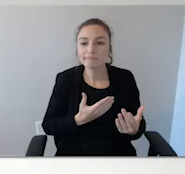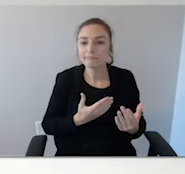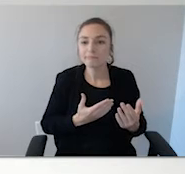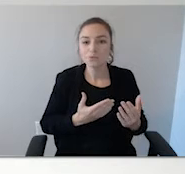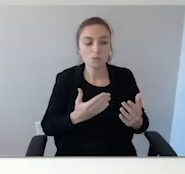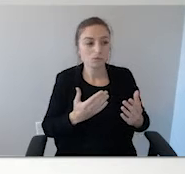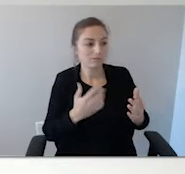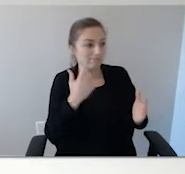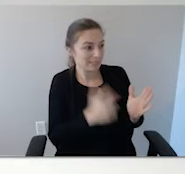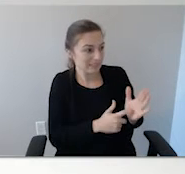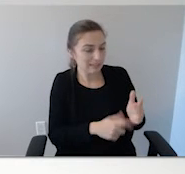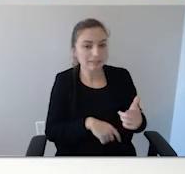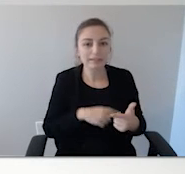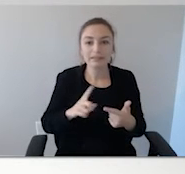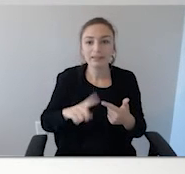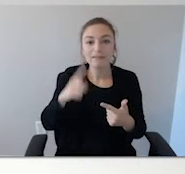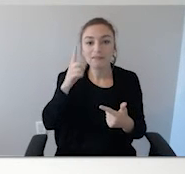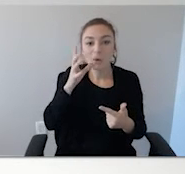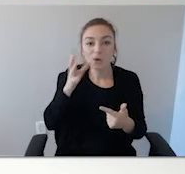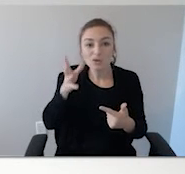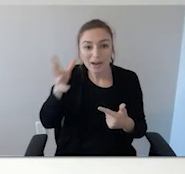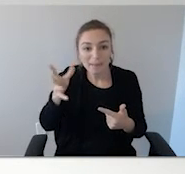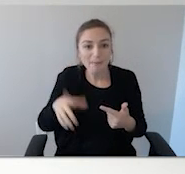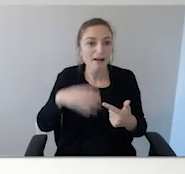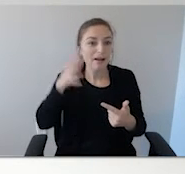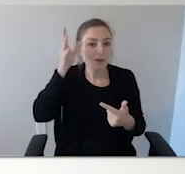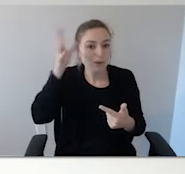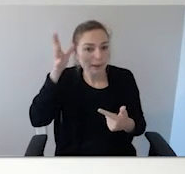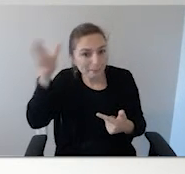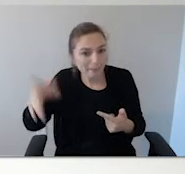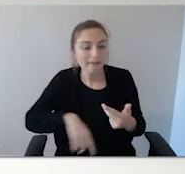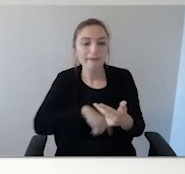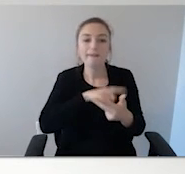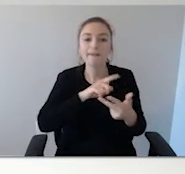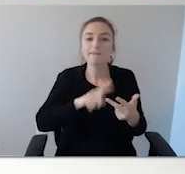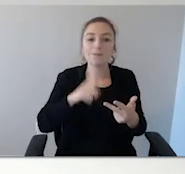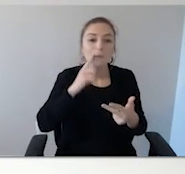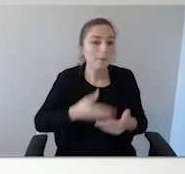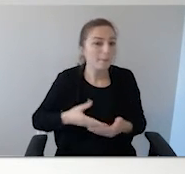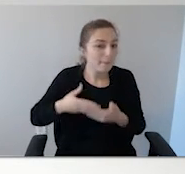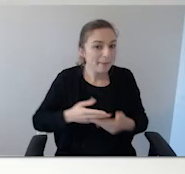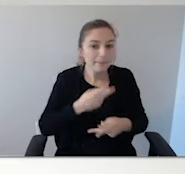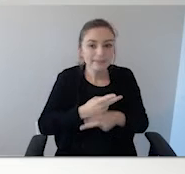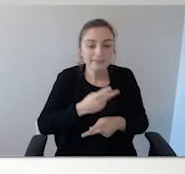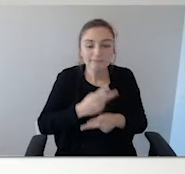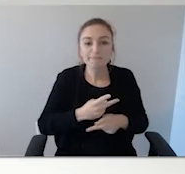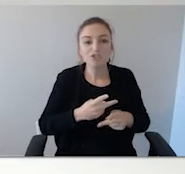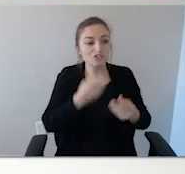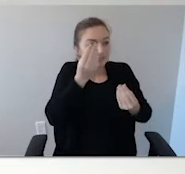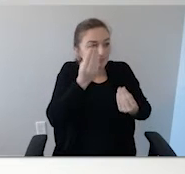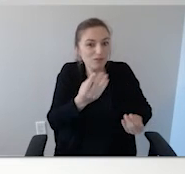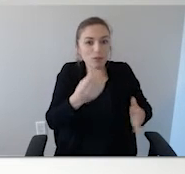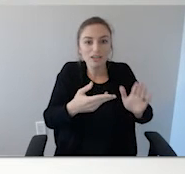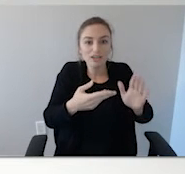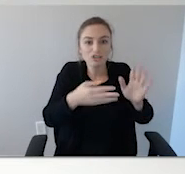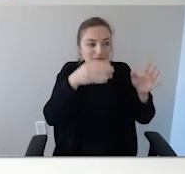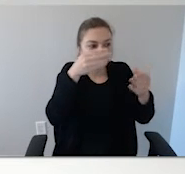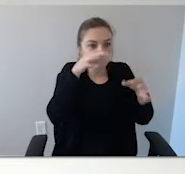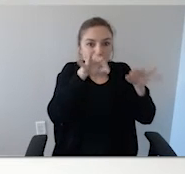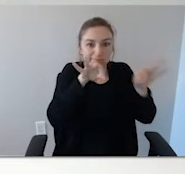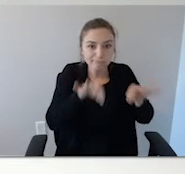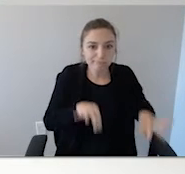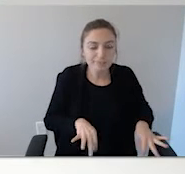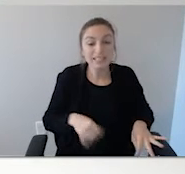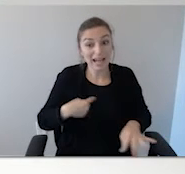Be there for grandma if she doesn't quite have all the numbers and all the information she needs when she's staying with your child. Good information to have and I do recommend